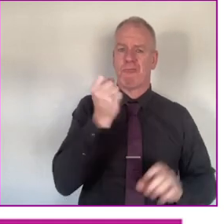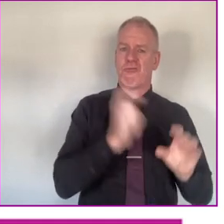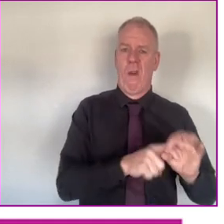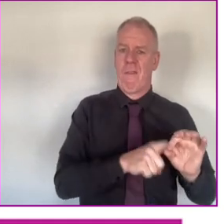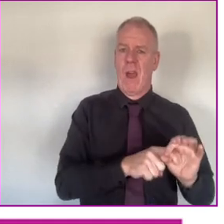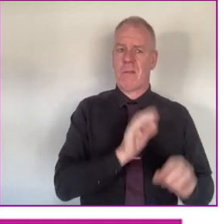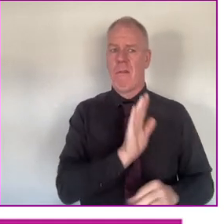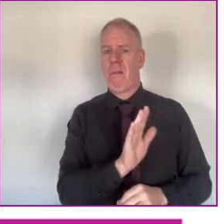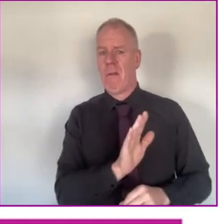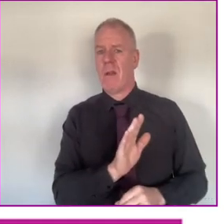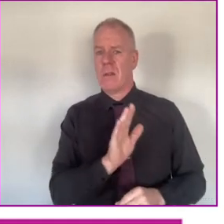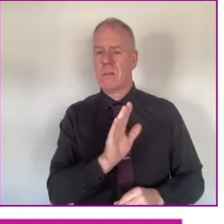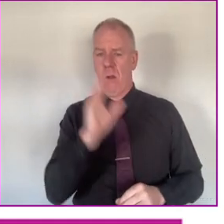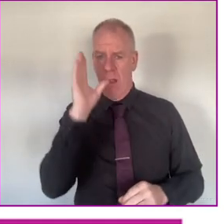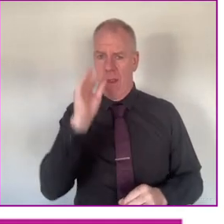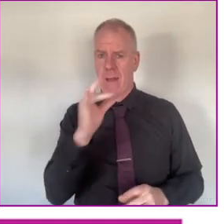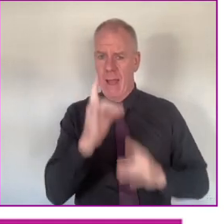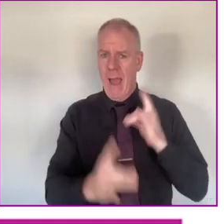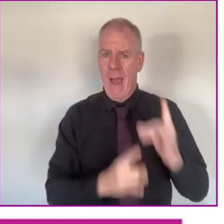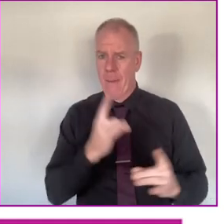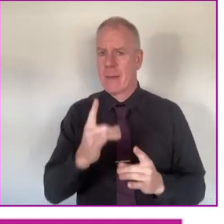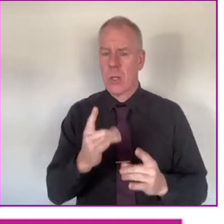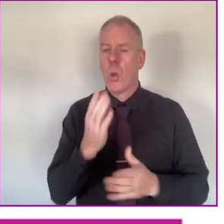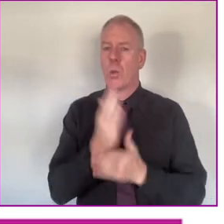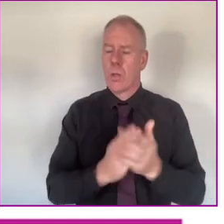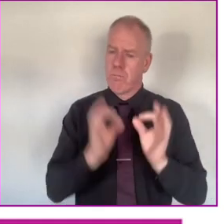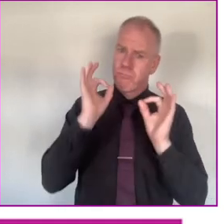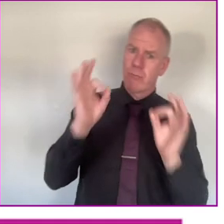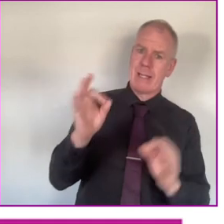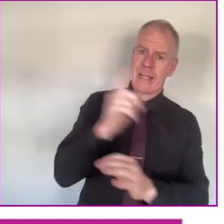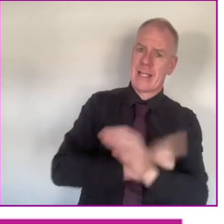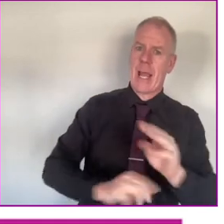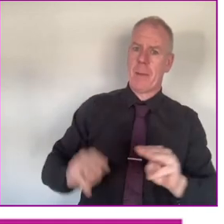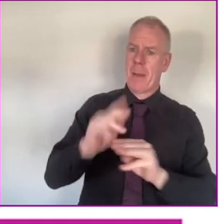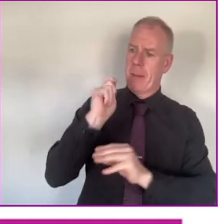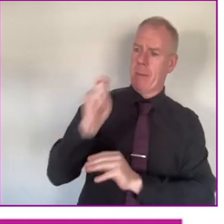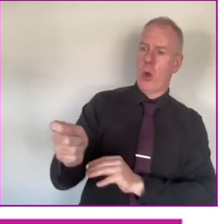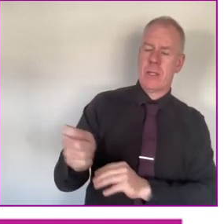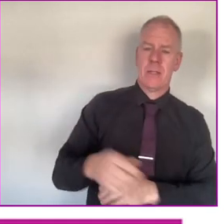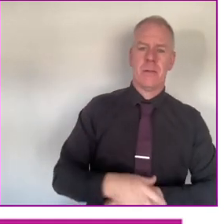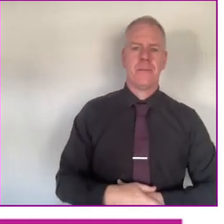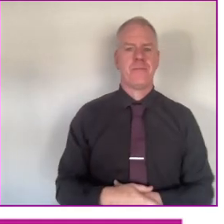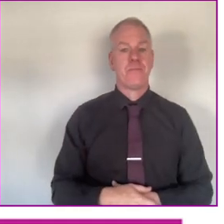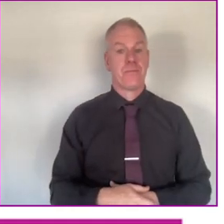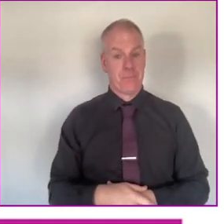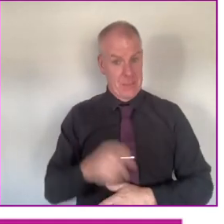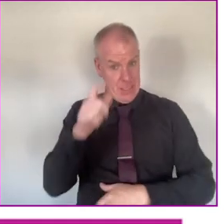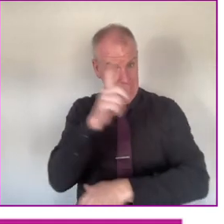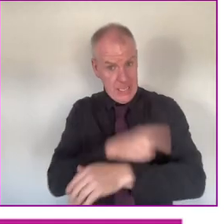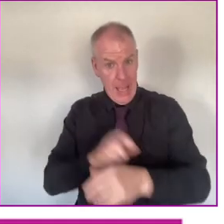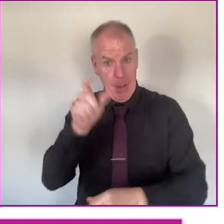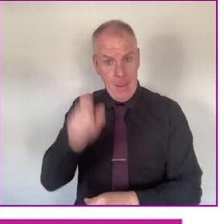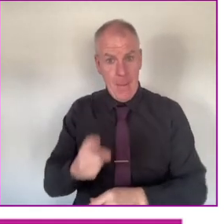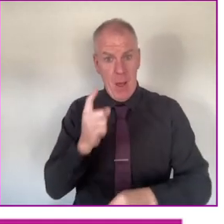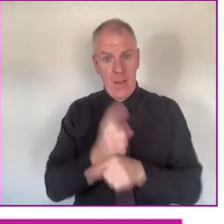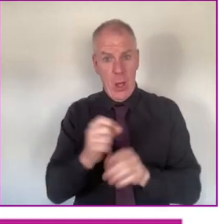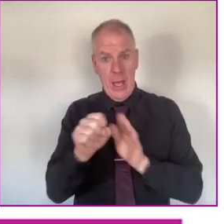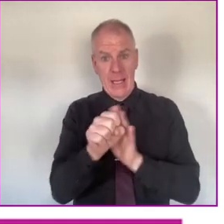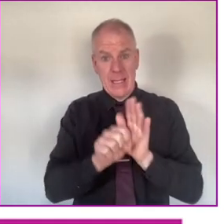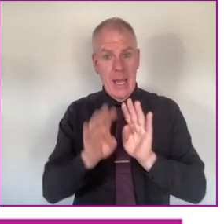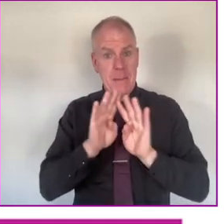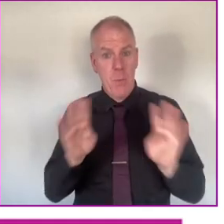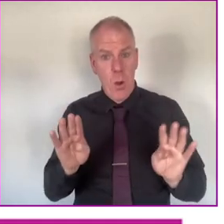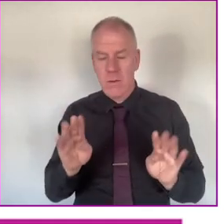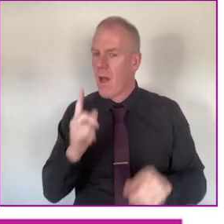here now. So, let there be some excellent disabled people appointed. Having a disabled person on a state